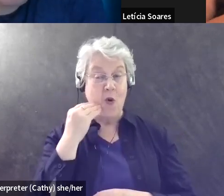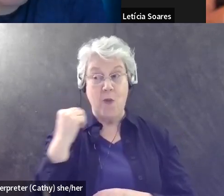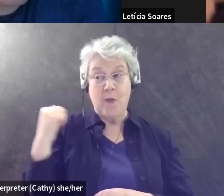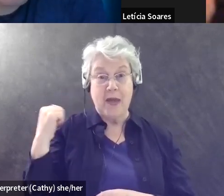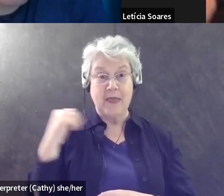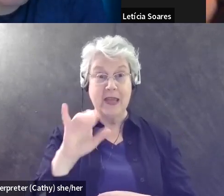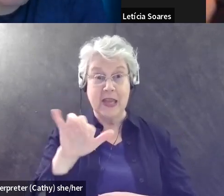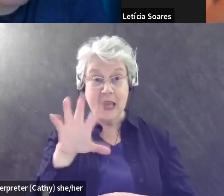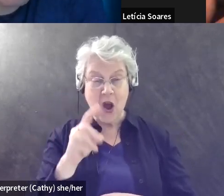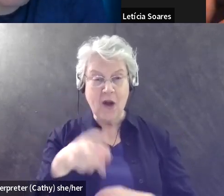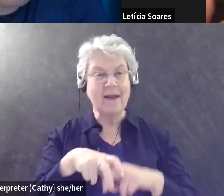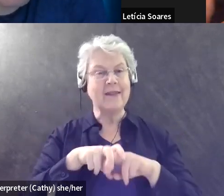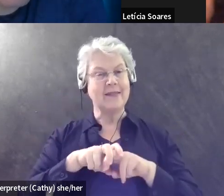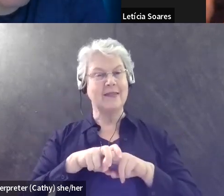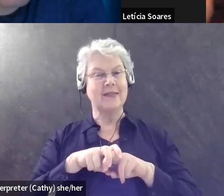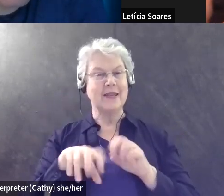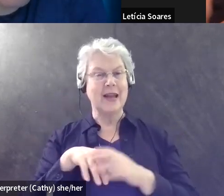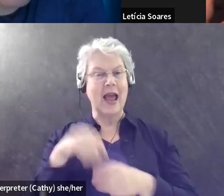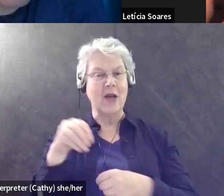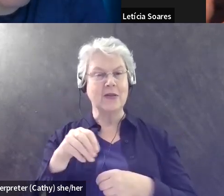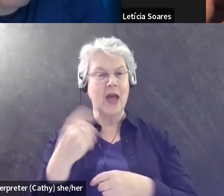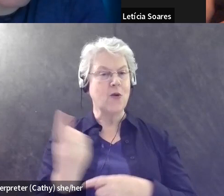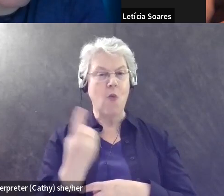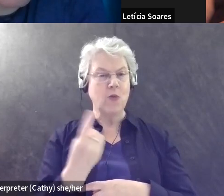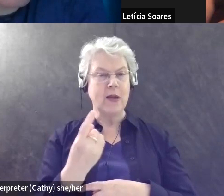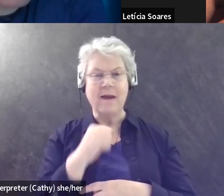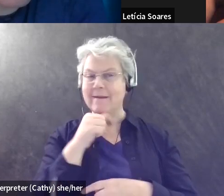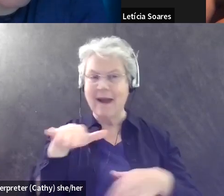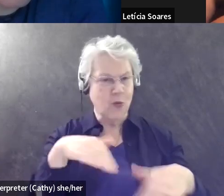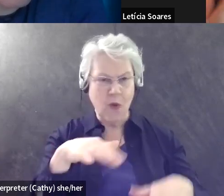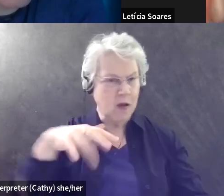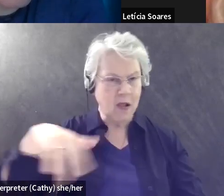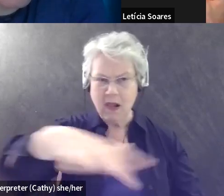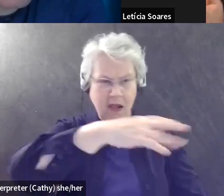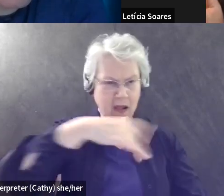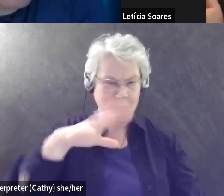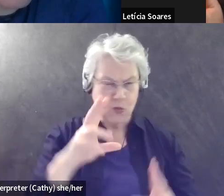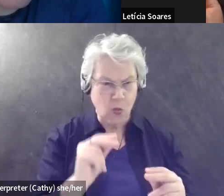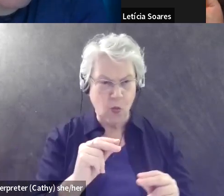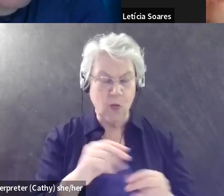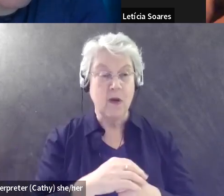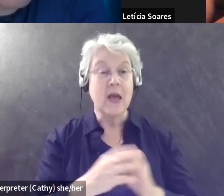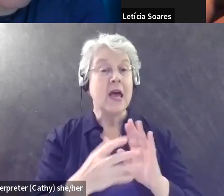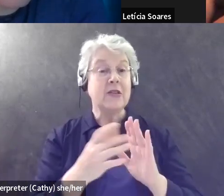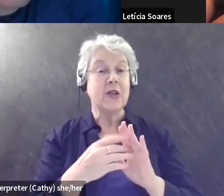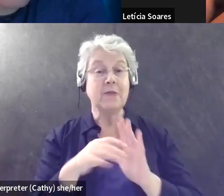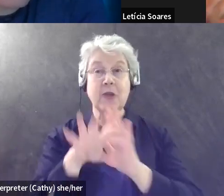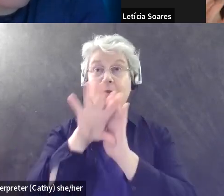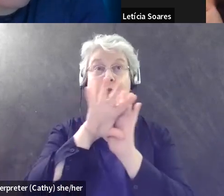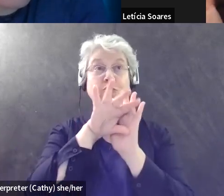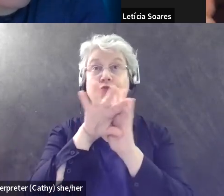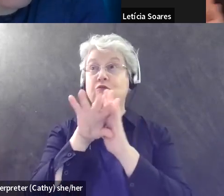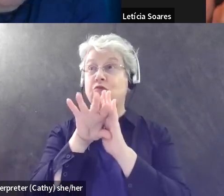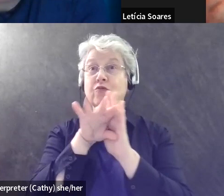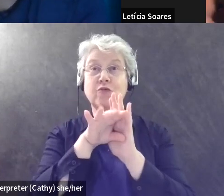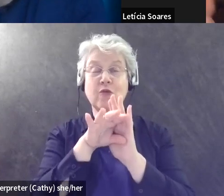binocular, I, I will use them. Sometimes I make videos with my phone because it's just,